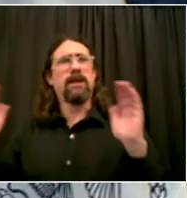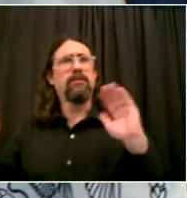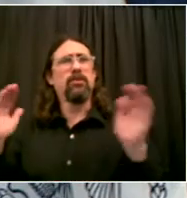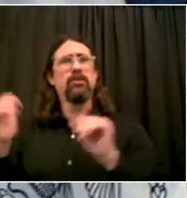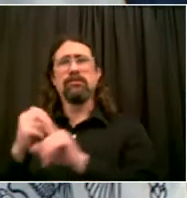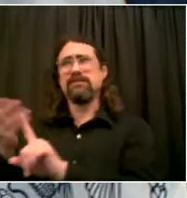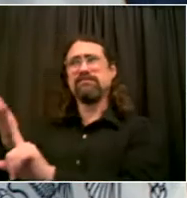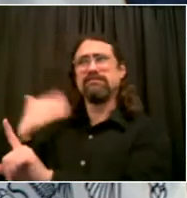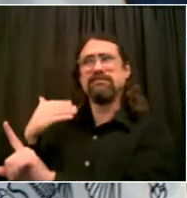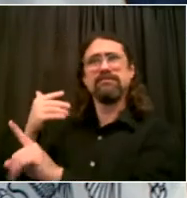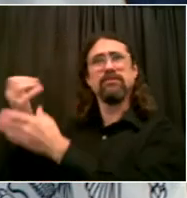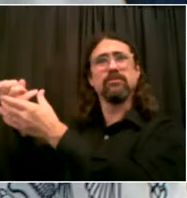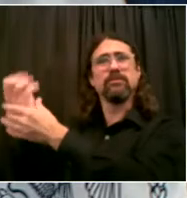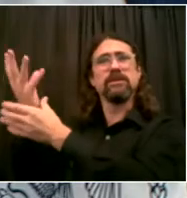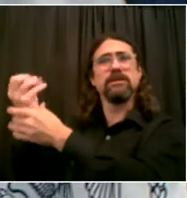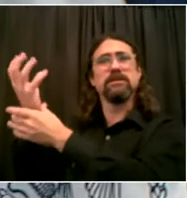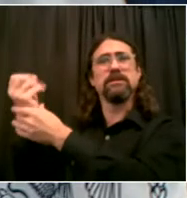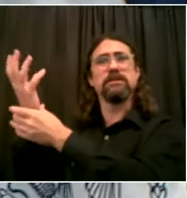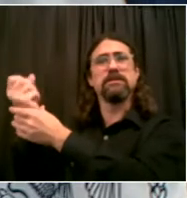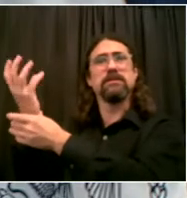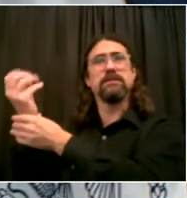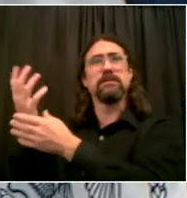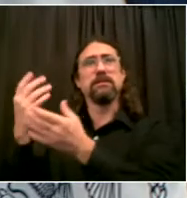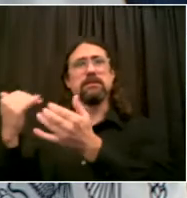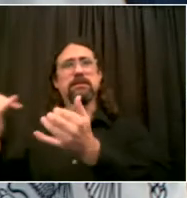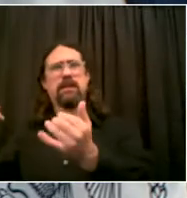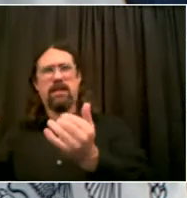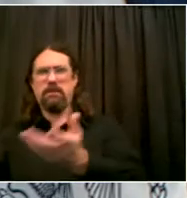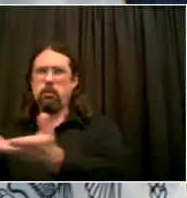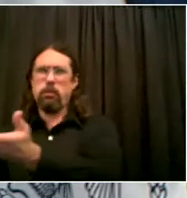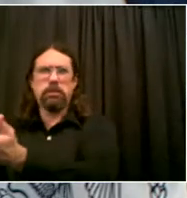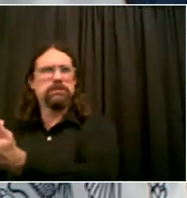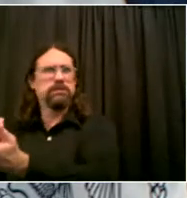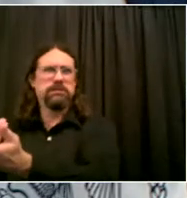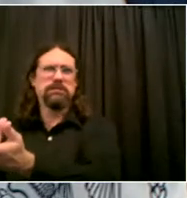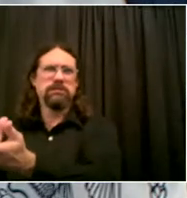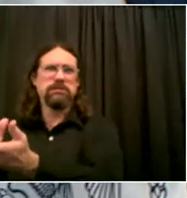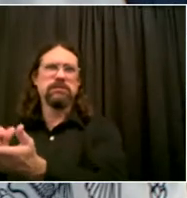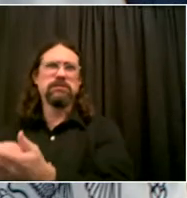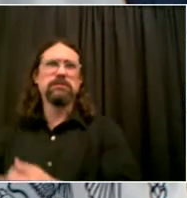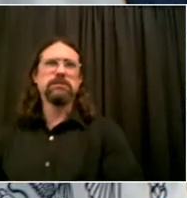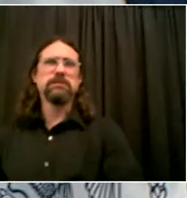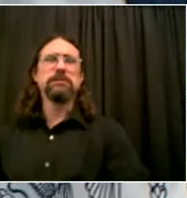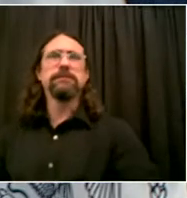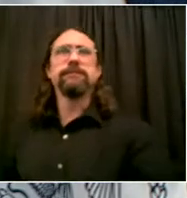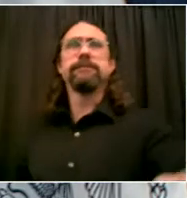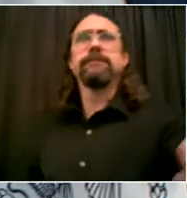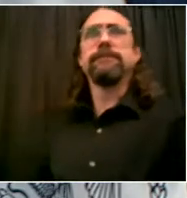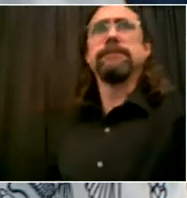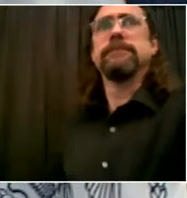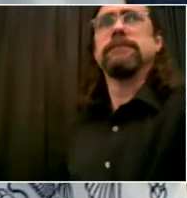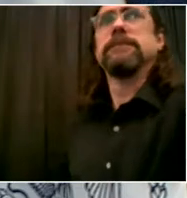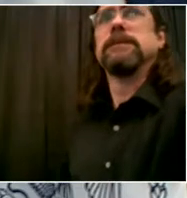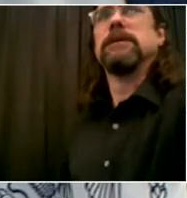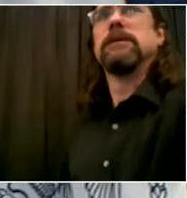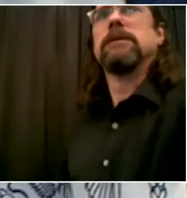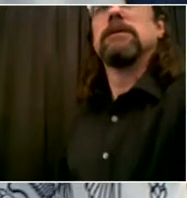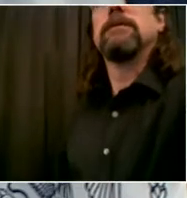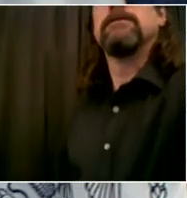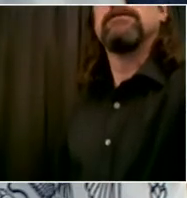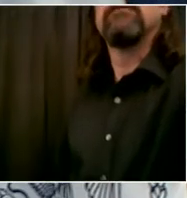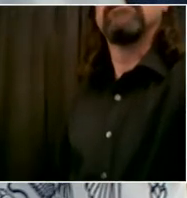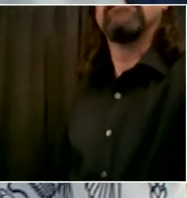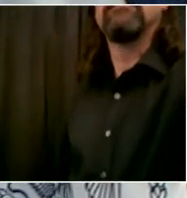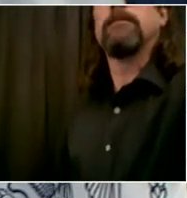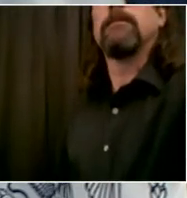somewhere between 1.5%, 1.75% now over the last few weeks. It's been pretty consistent, leveled off. We want to push that